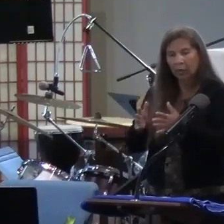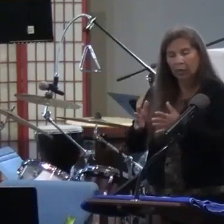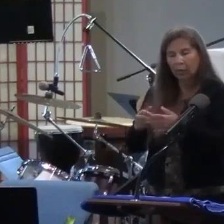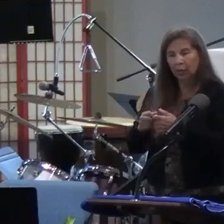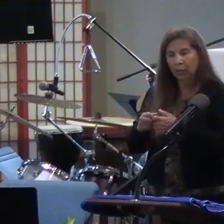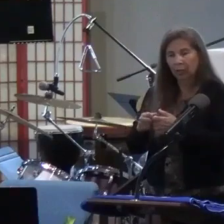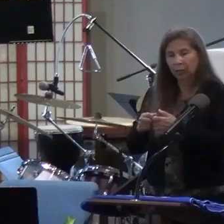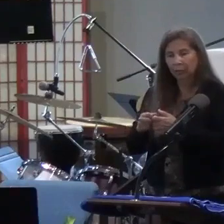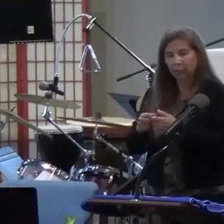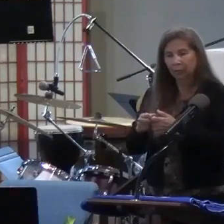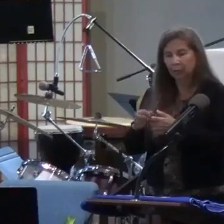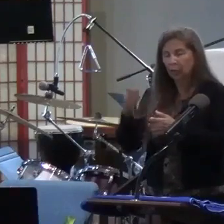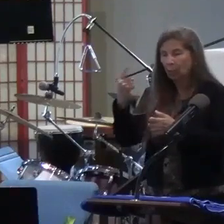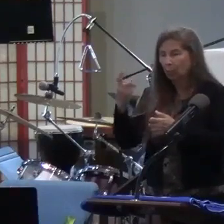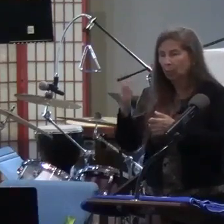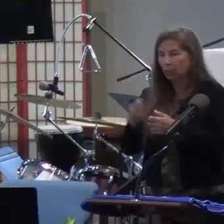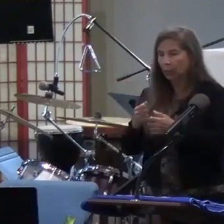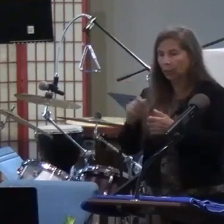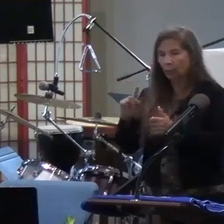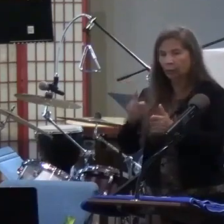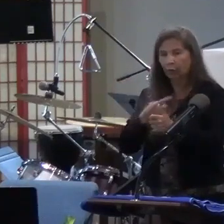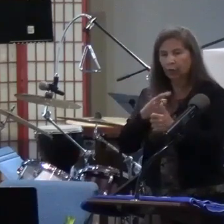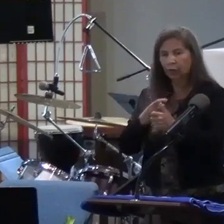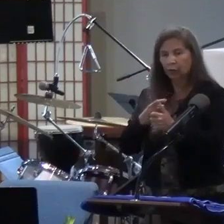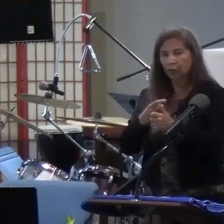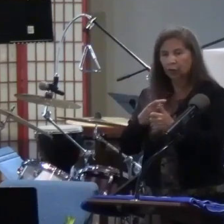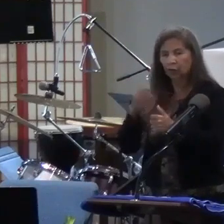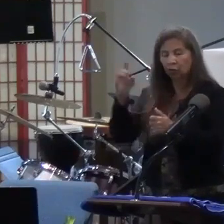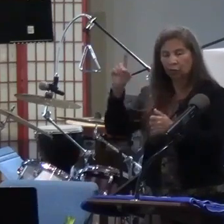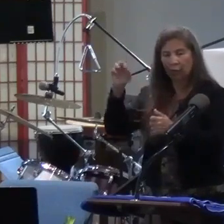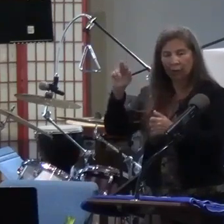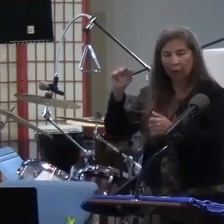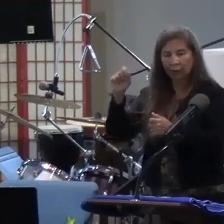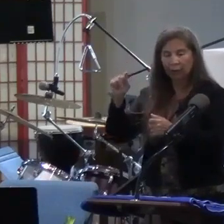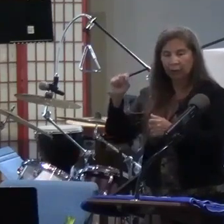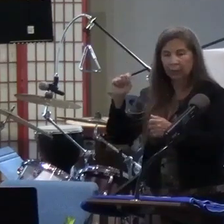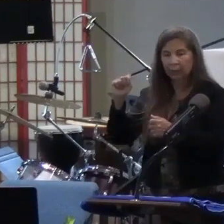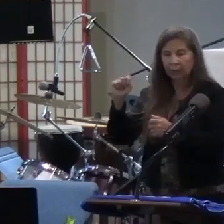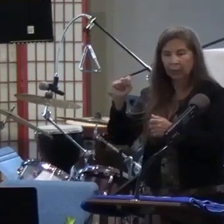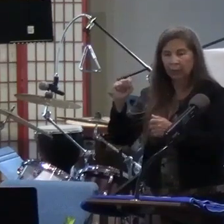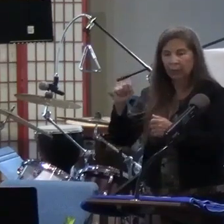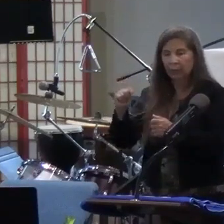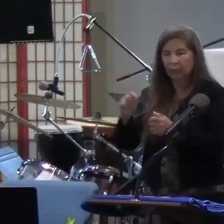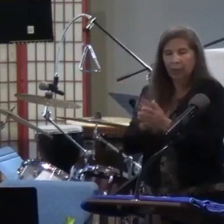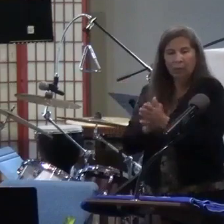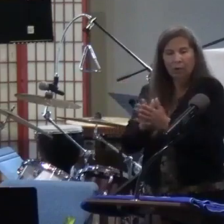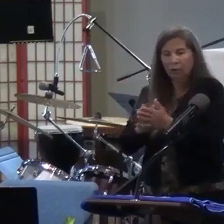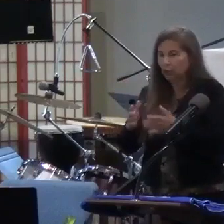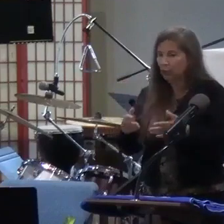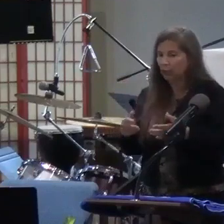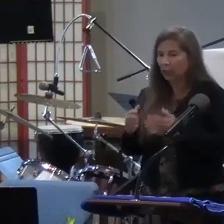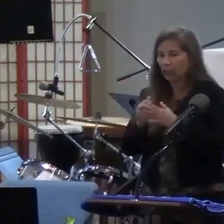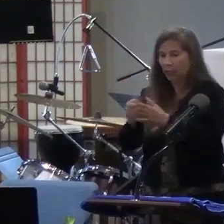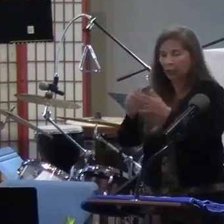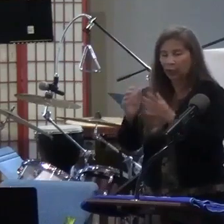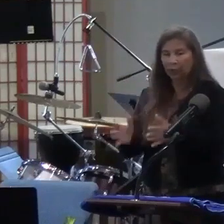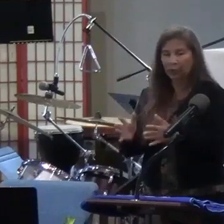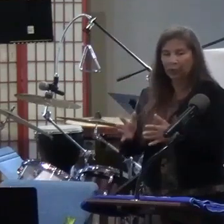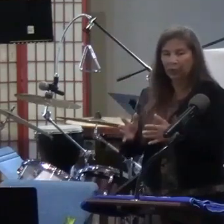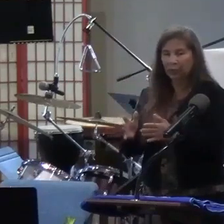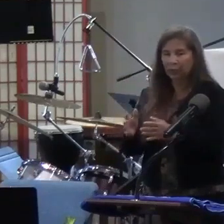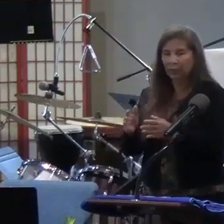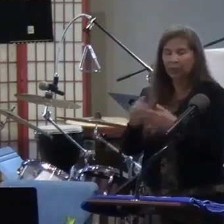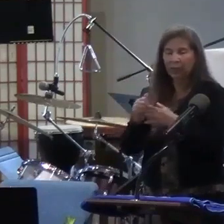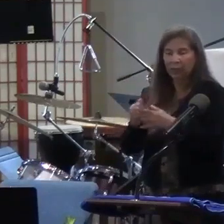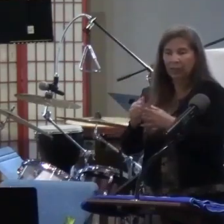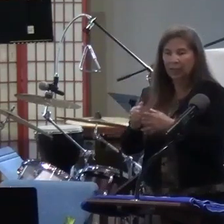in the draft, or not number one, but in the first round of the draft this year. Huge player, but he was the motivational leader. He was the head of